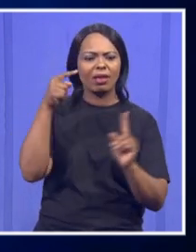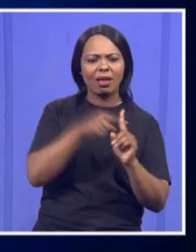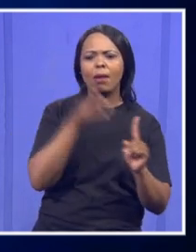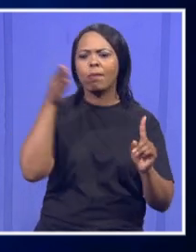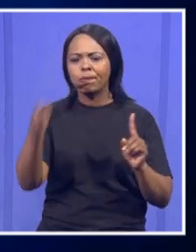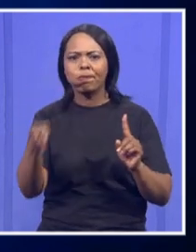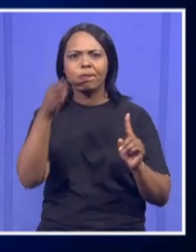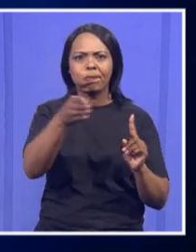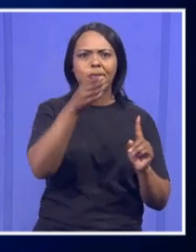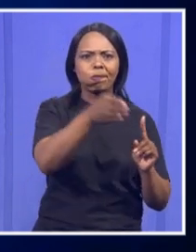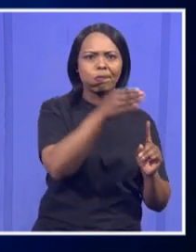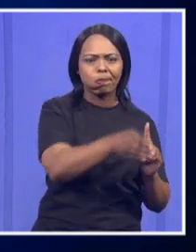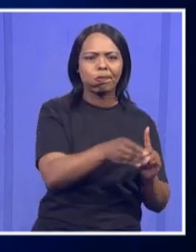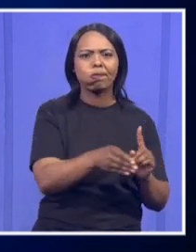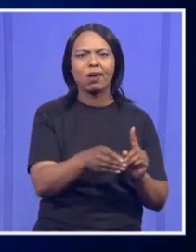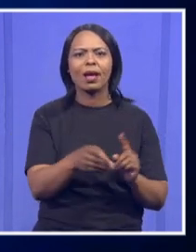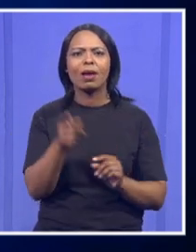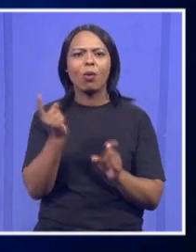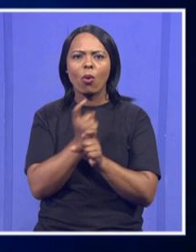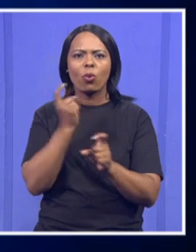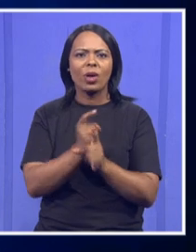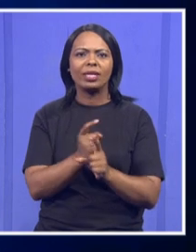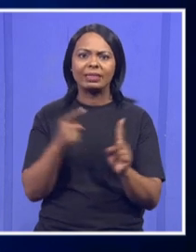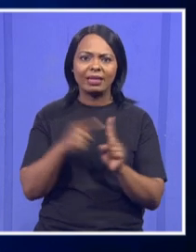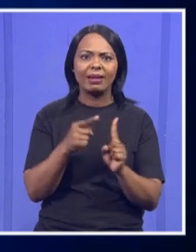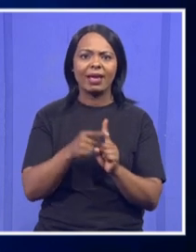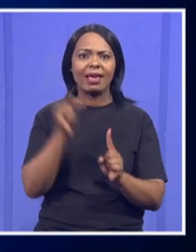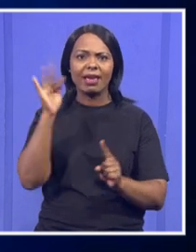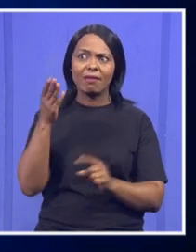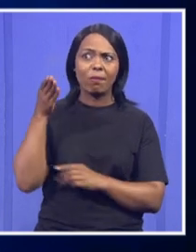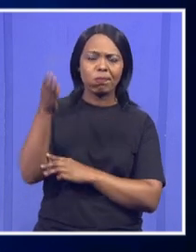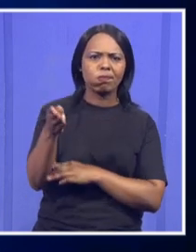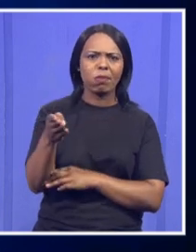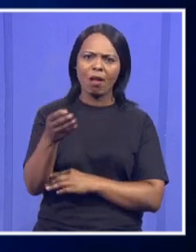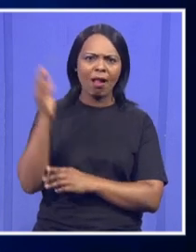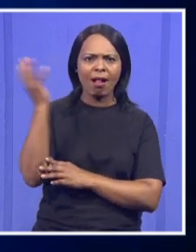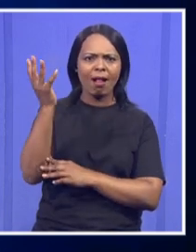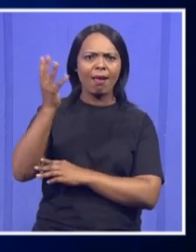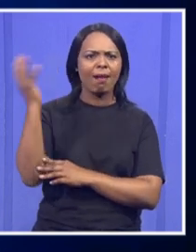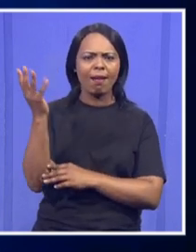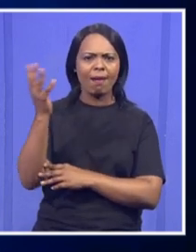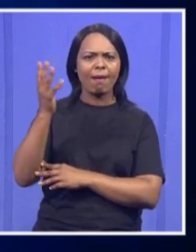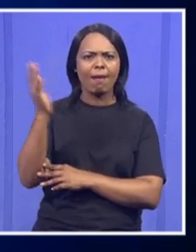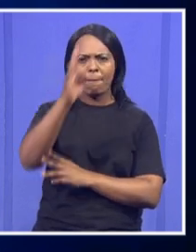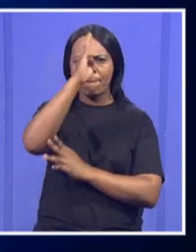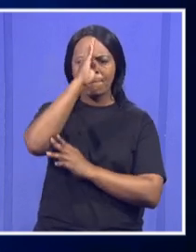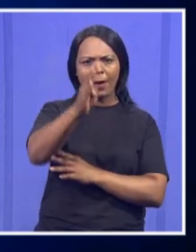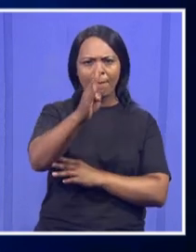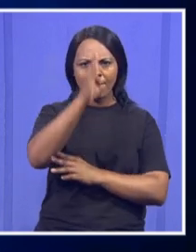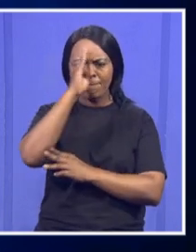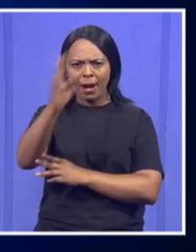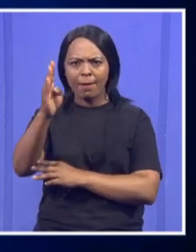be there. But not only that, he leaves much stable schools,